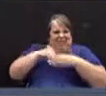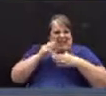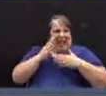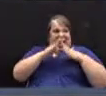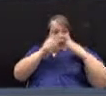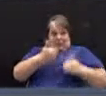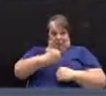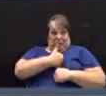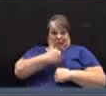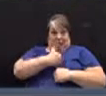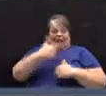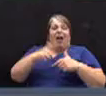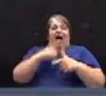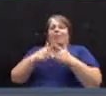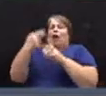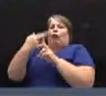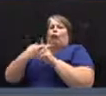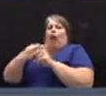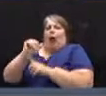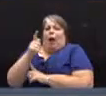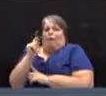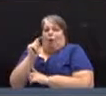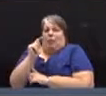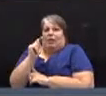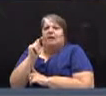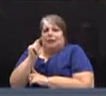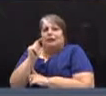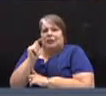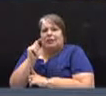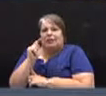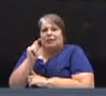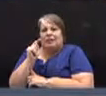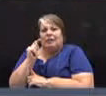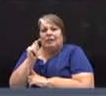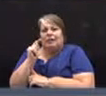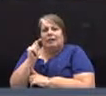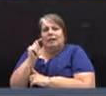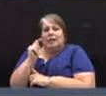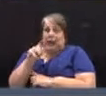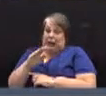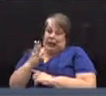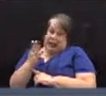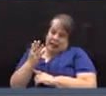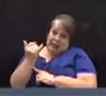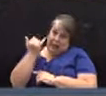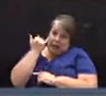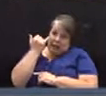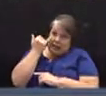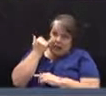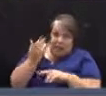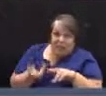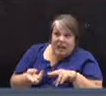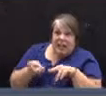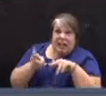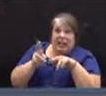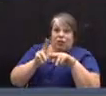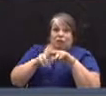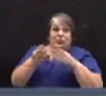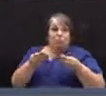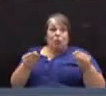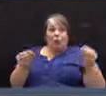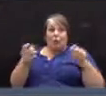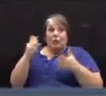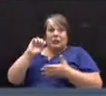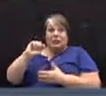themselves and renting out apartments. And the effect of an increase in property